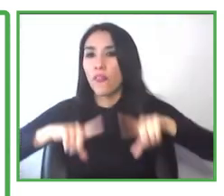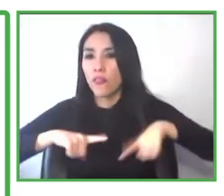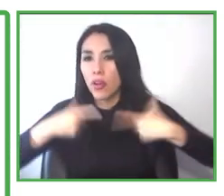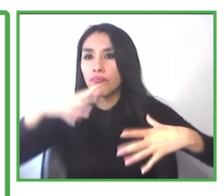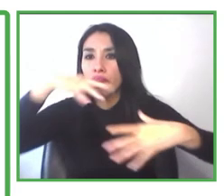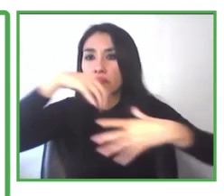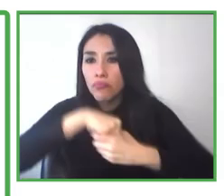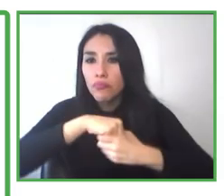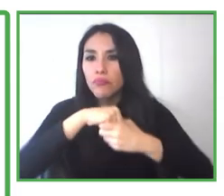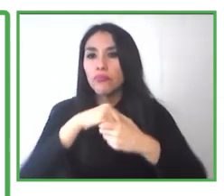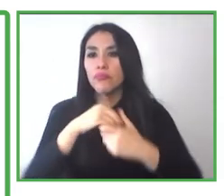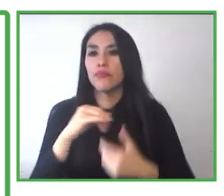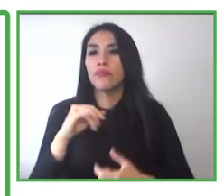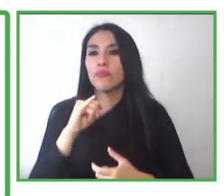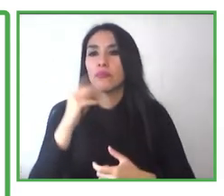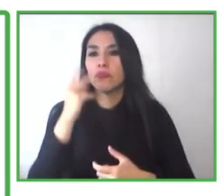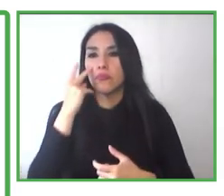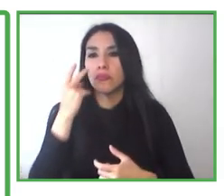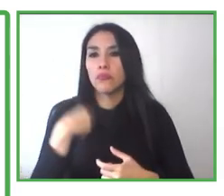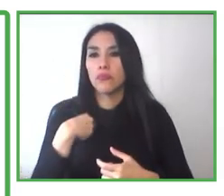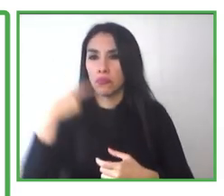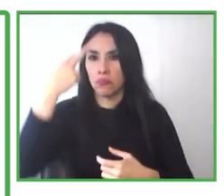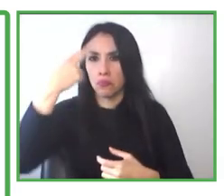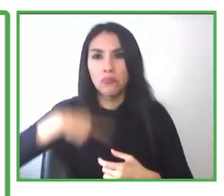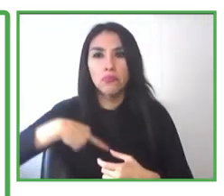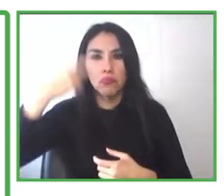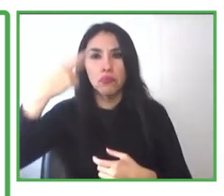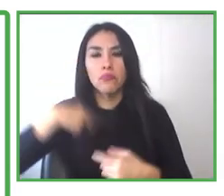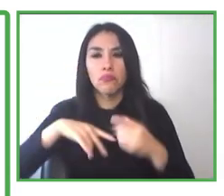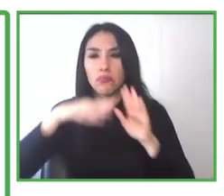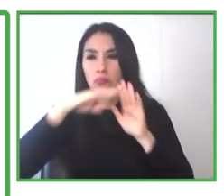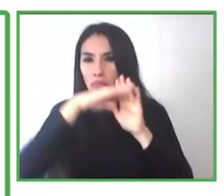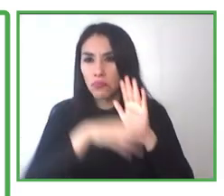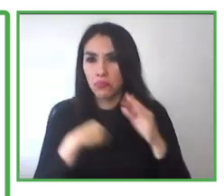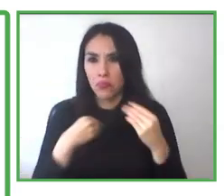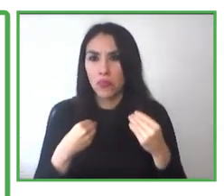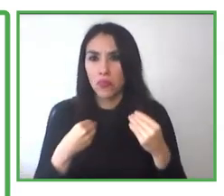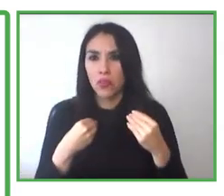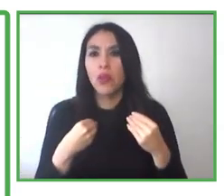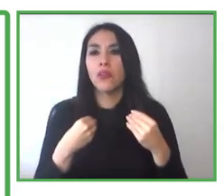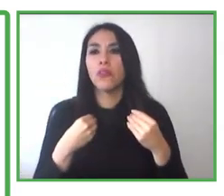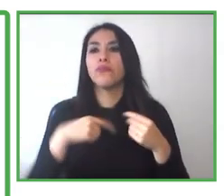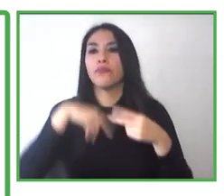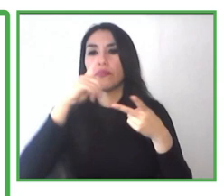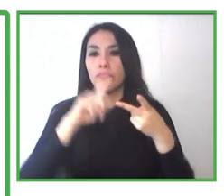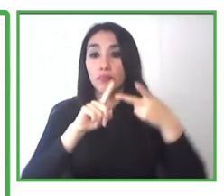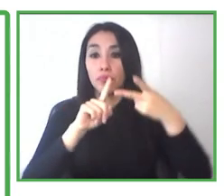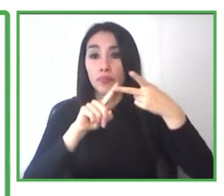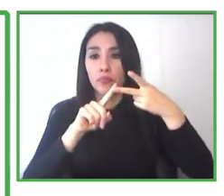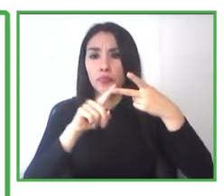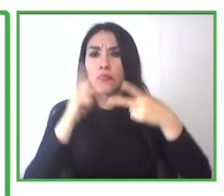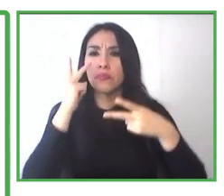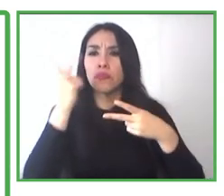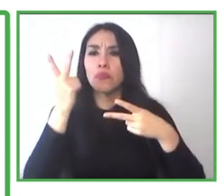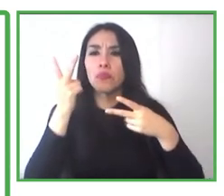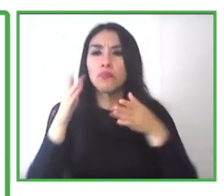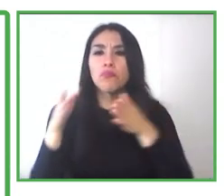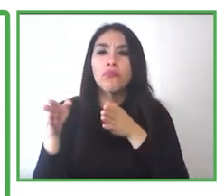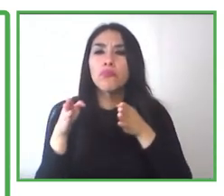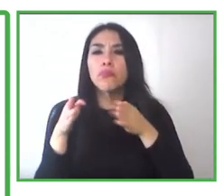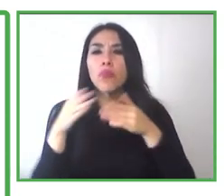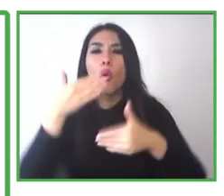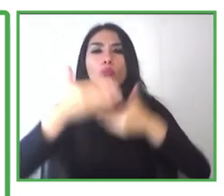semi-structured, initial semi-structured interview, we go to the second and we'll try to find what is the